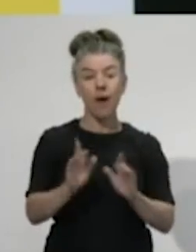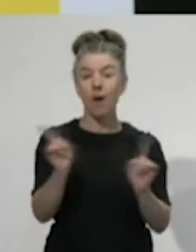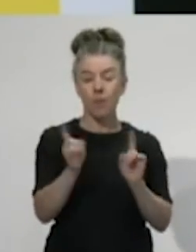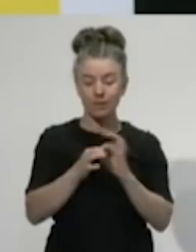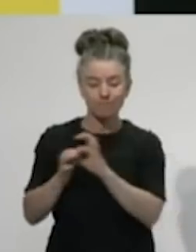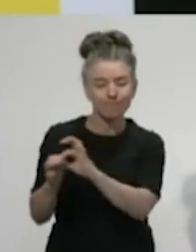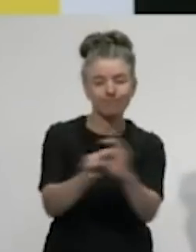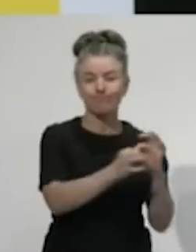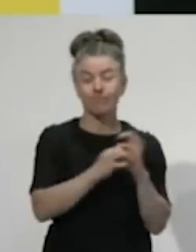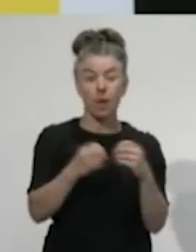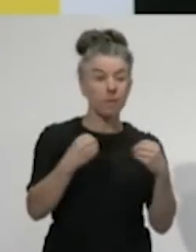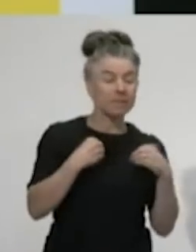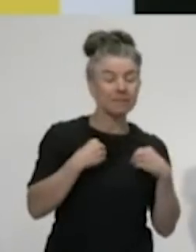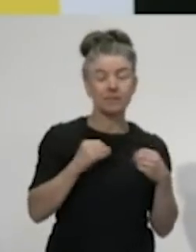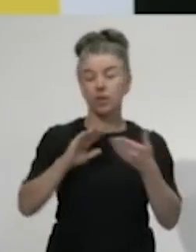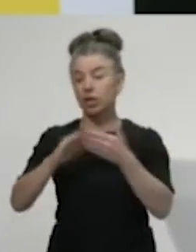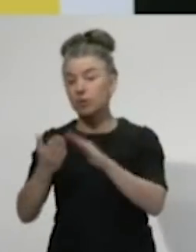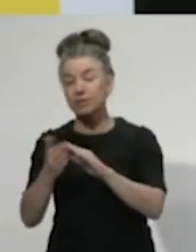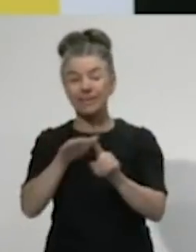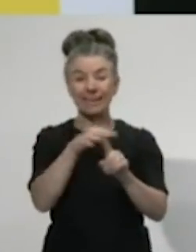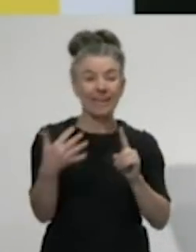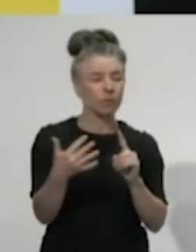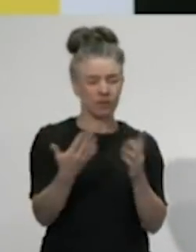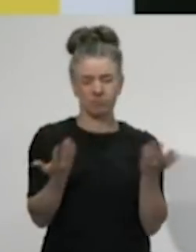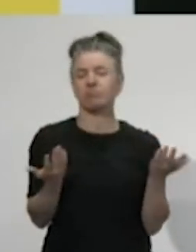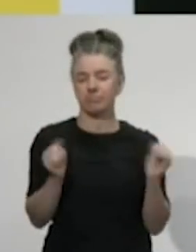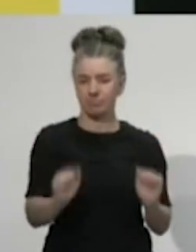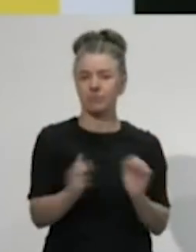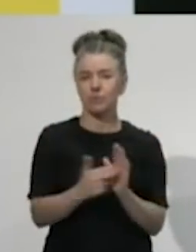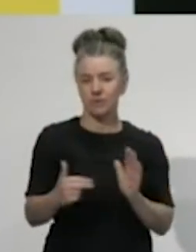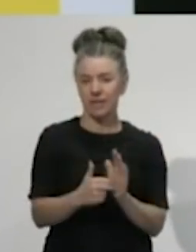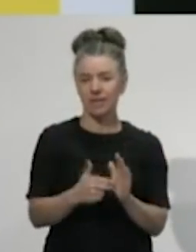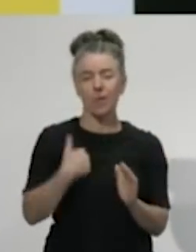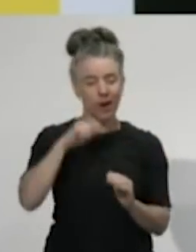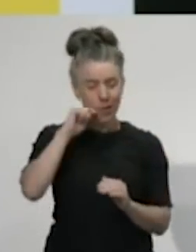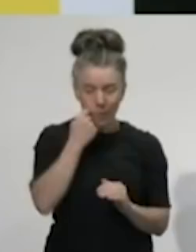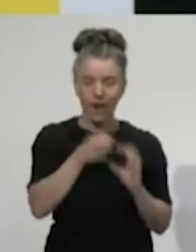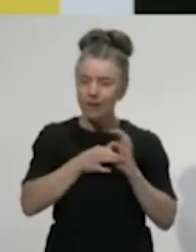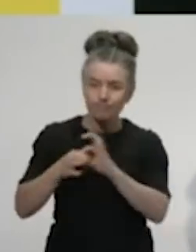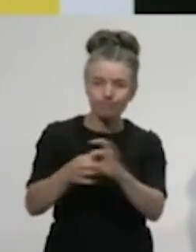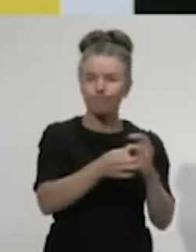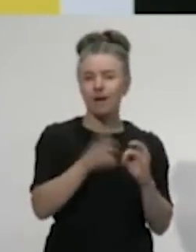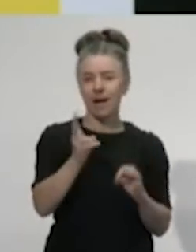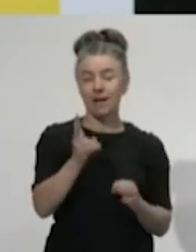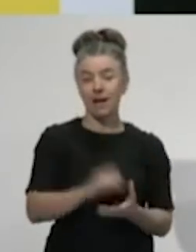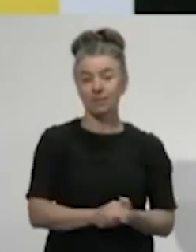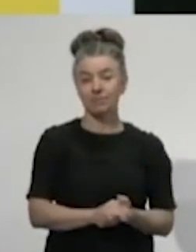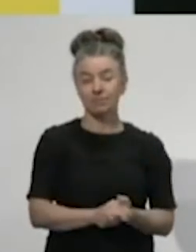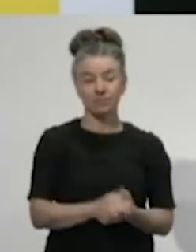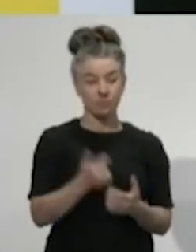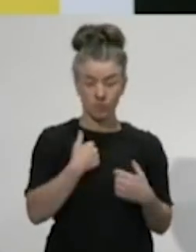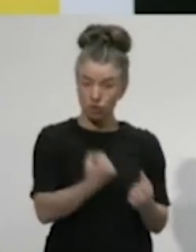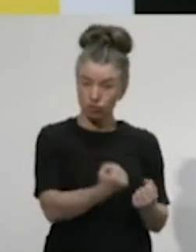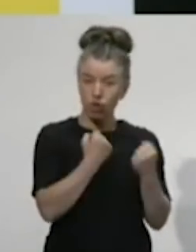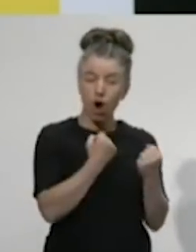business, as community, as iwi, as New Zealand. And we will again. We will use the strength of our economic